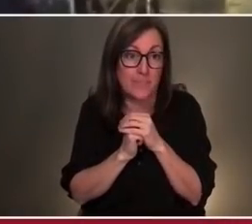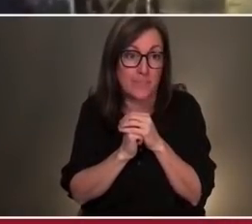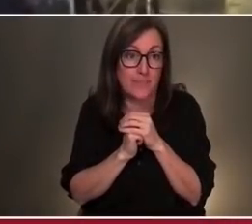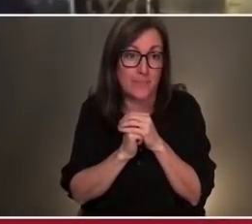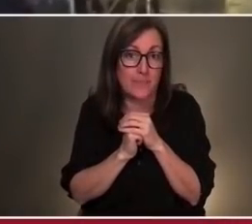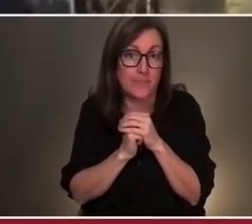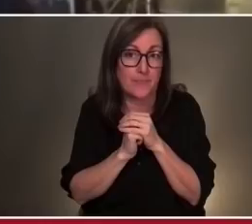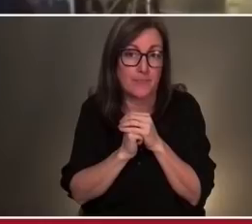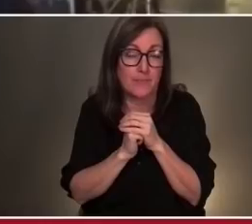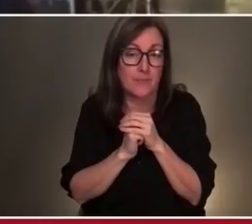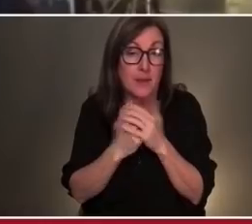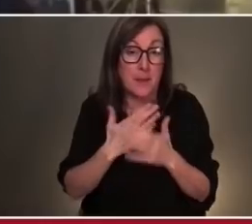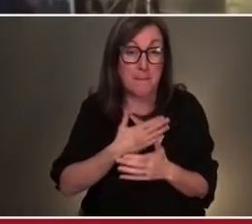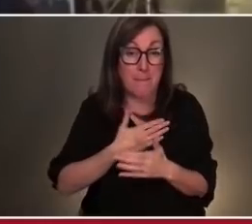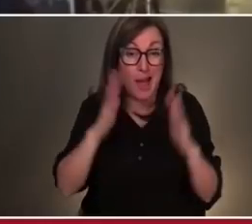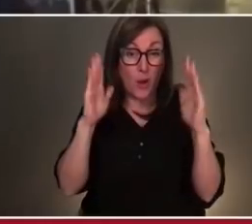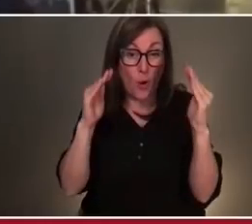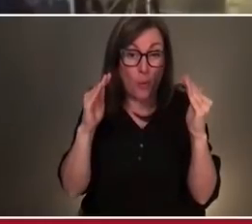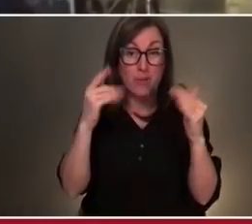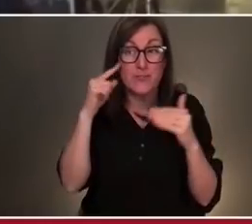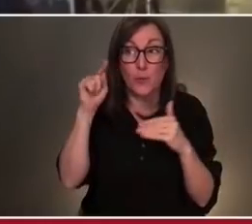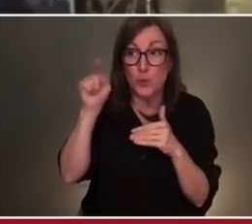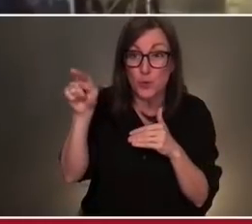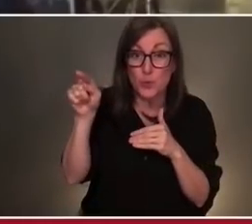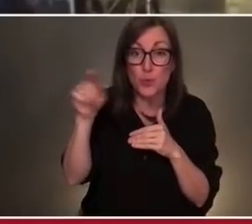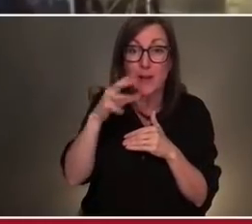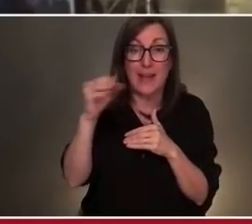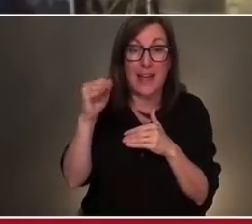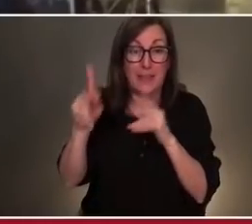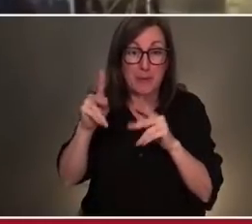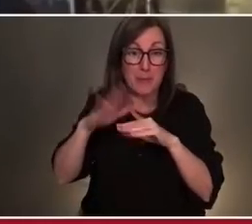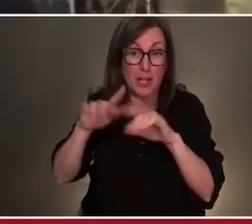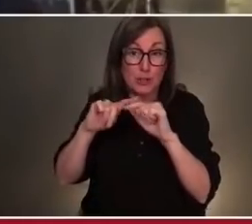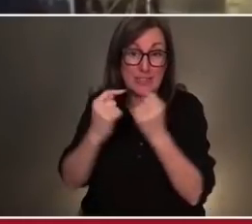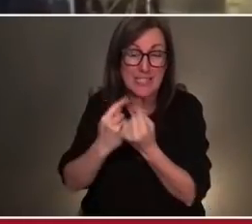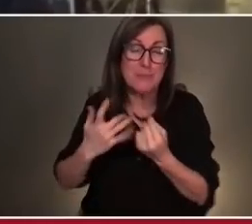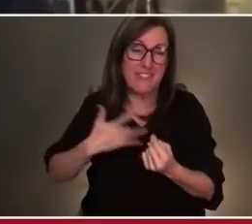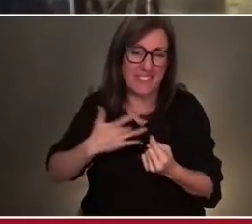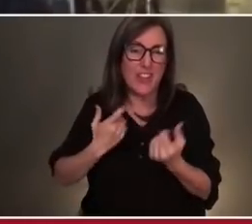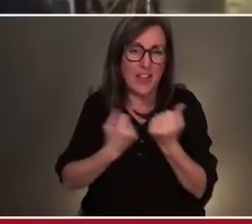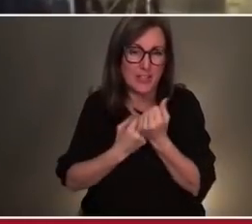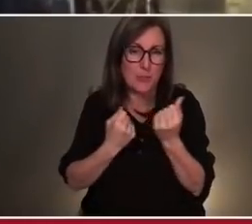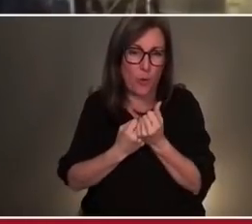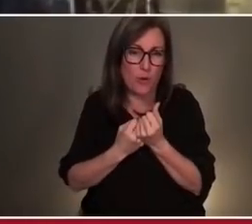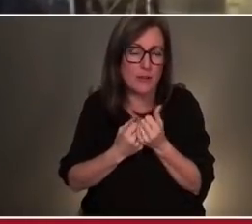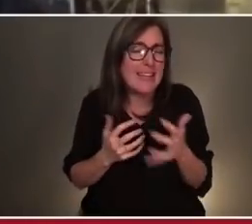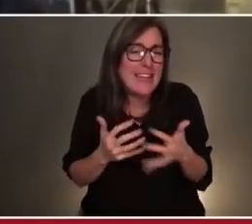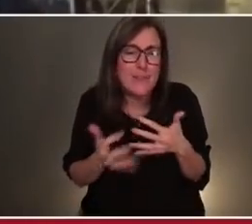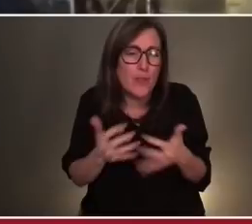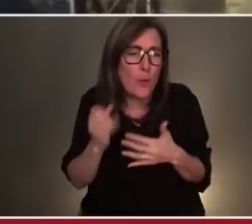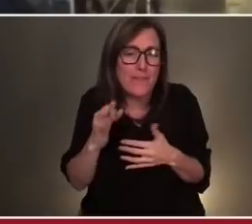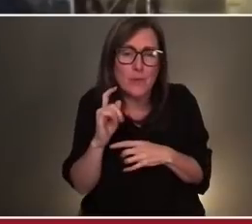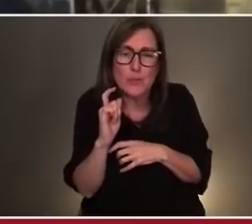better than for you and the people on your team to feel a massive wave of support, even if people are only giving small amounts of money,